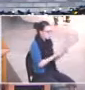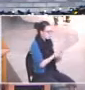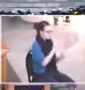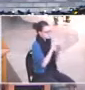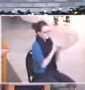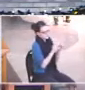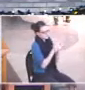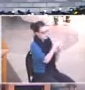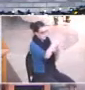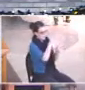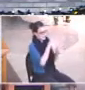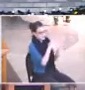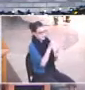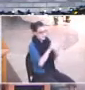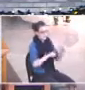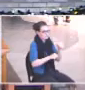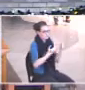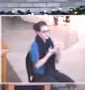as a community of faith.